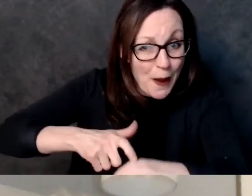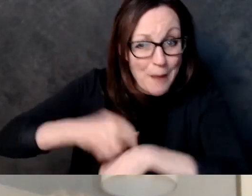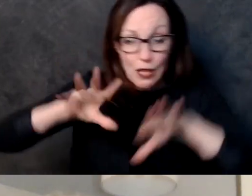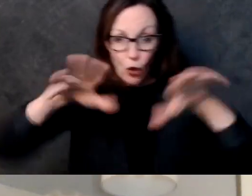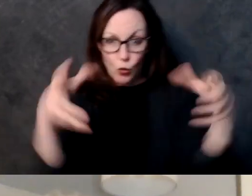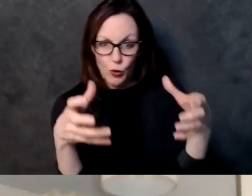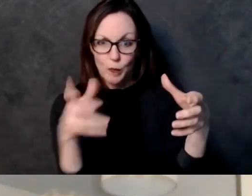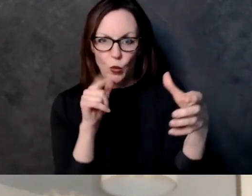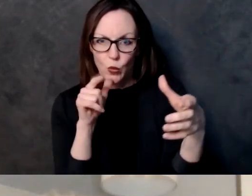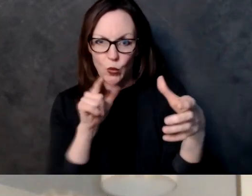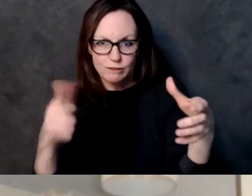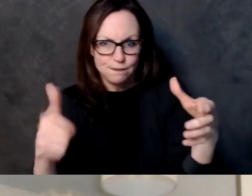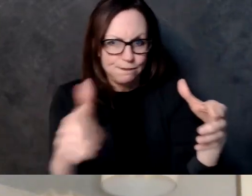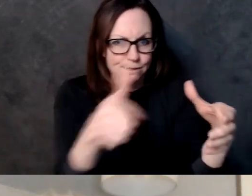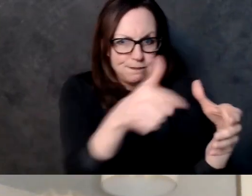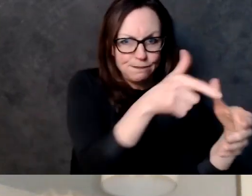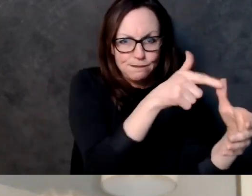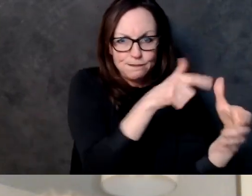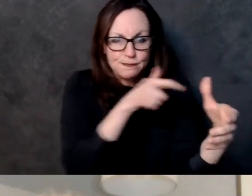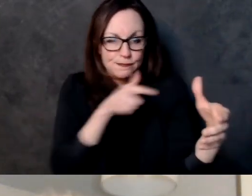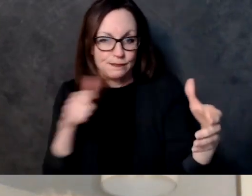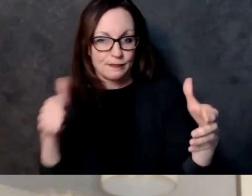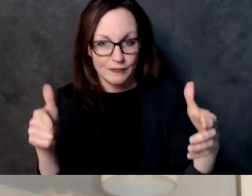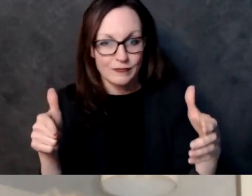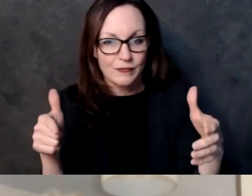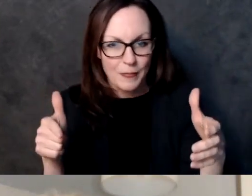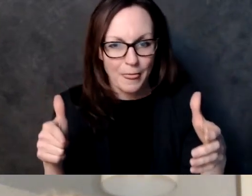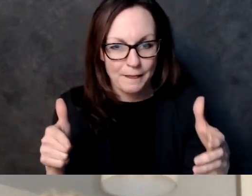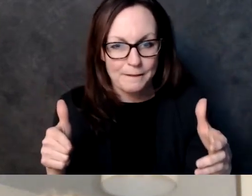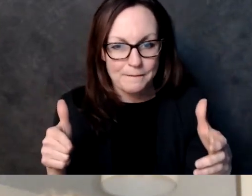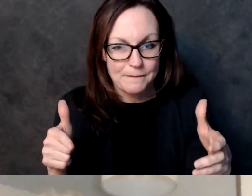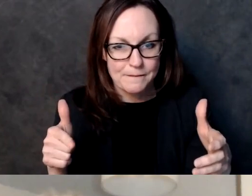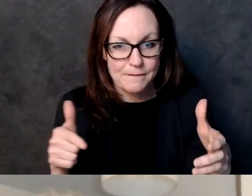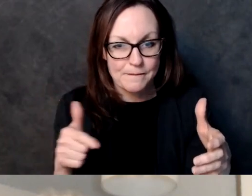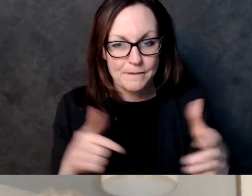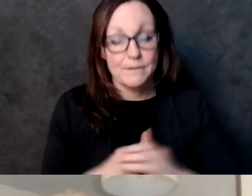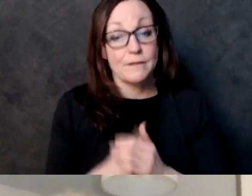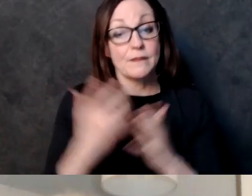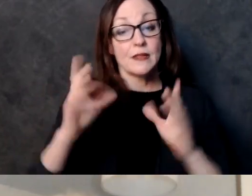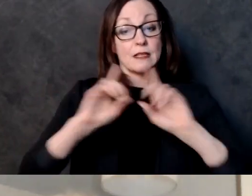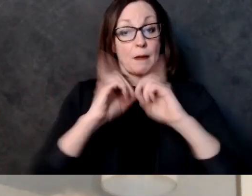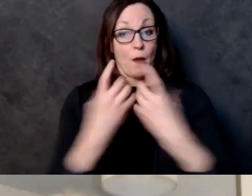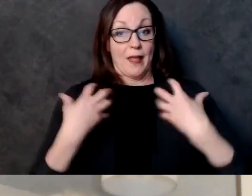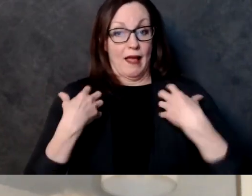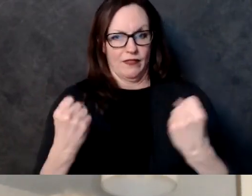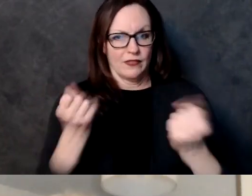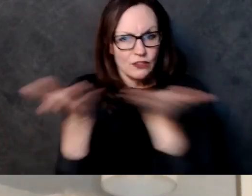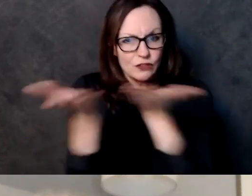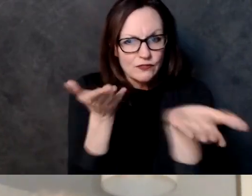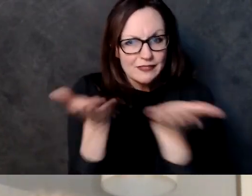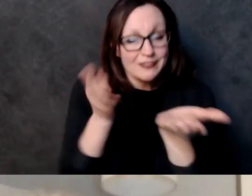committee and dhs but future rounds may be determined in coordination with the biden administration which has taken a more active role